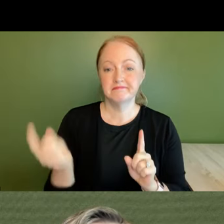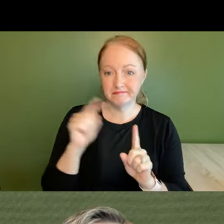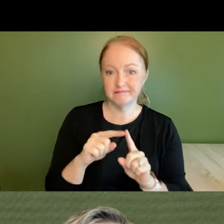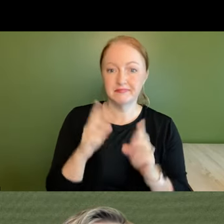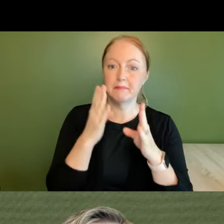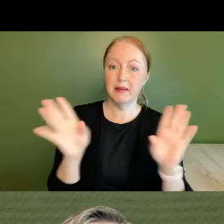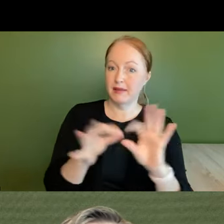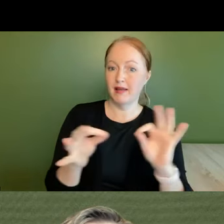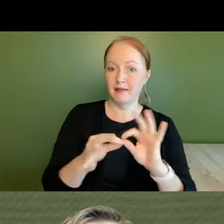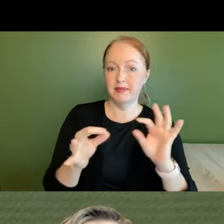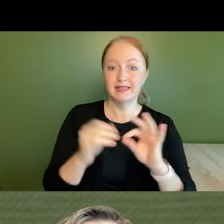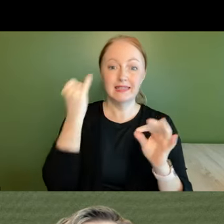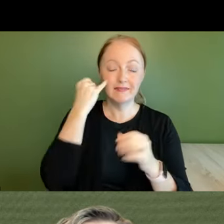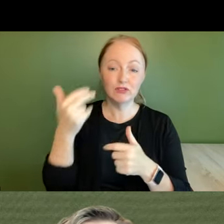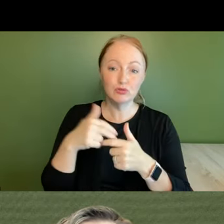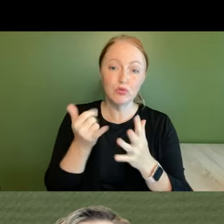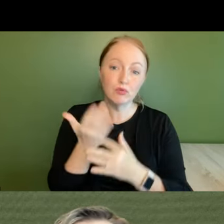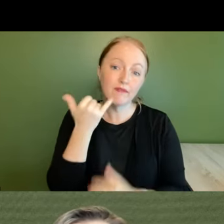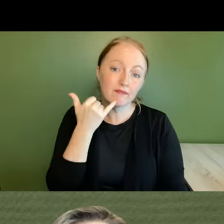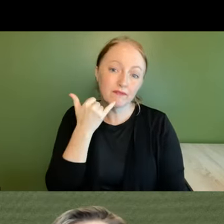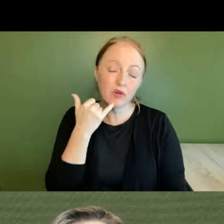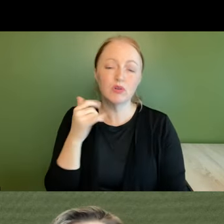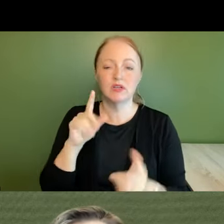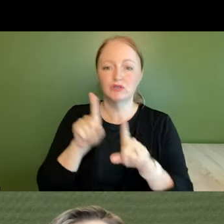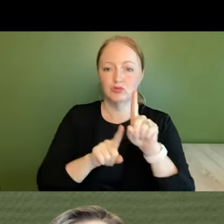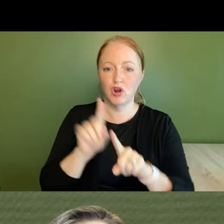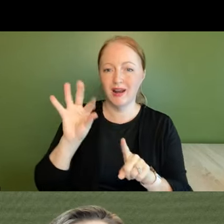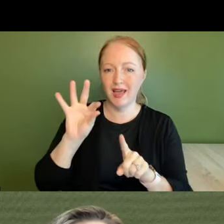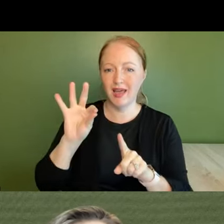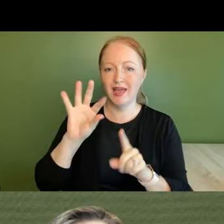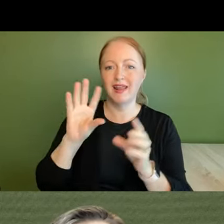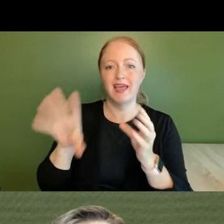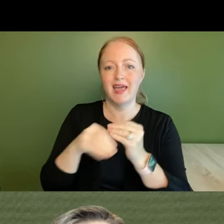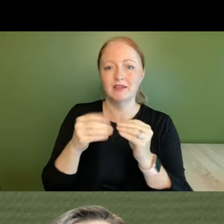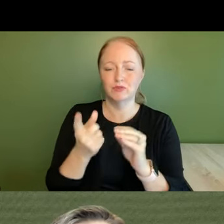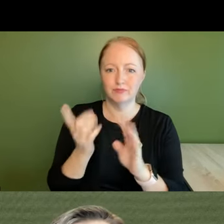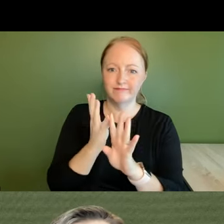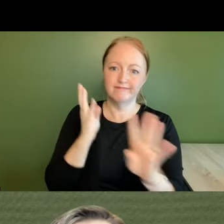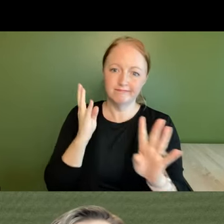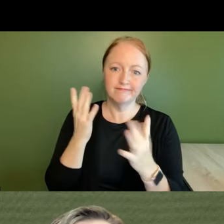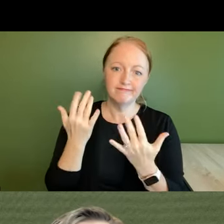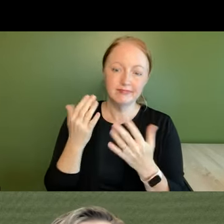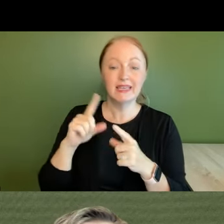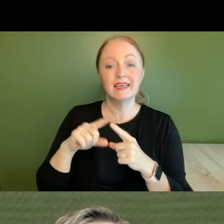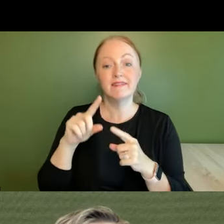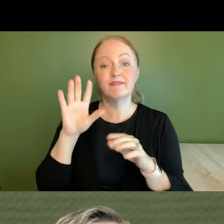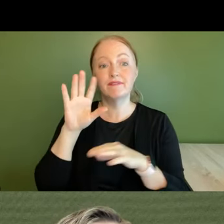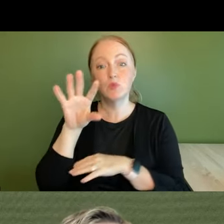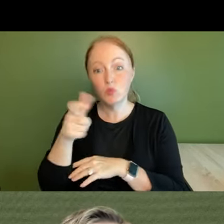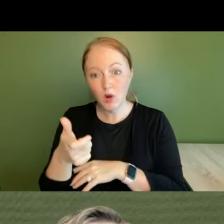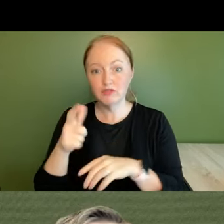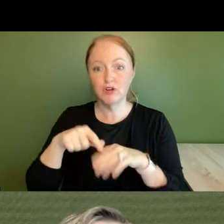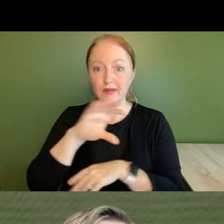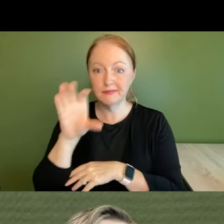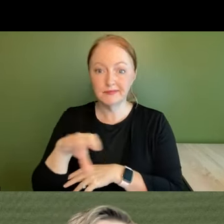public comment um if you're joining us by phone you can press star nine to be added to the queue and if you're joining us by webinar uh using